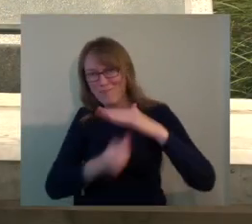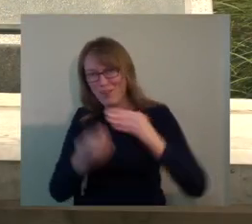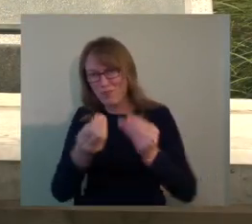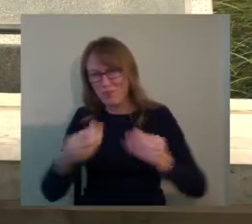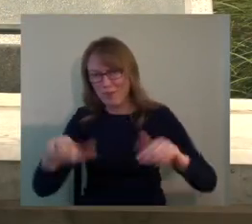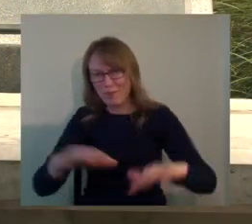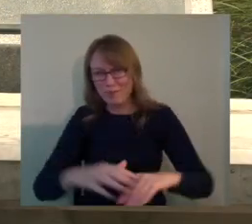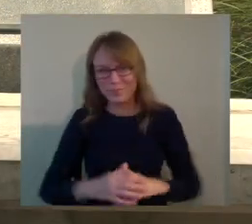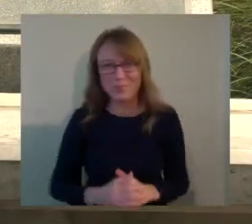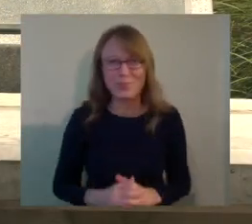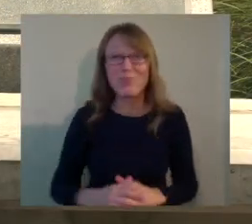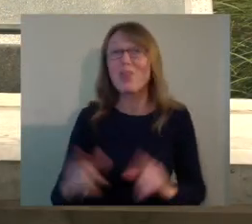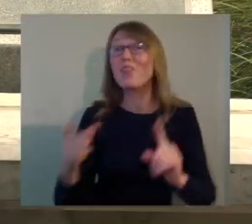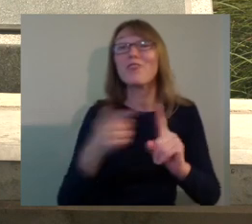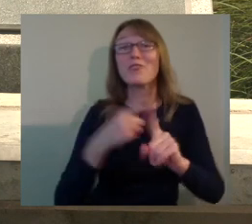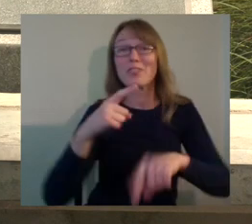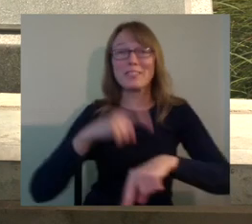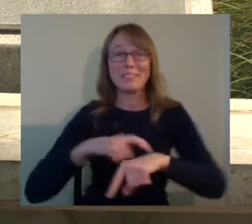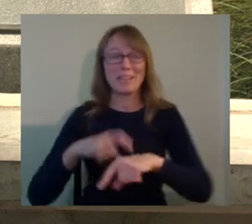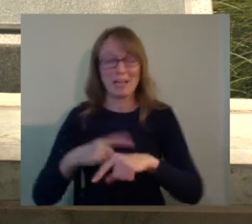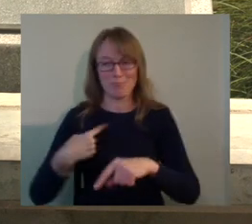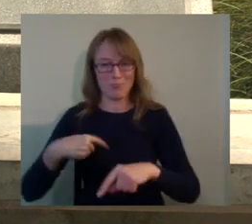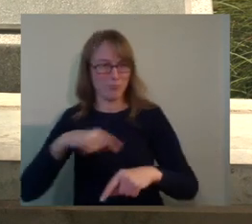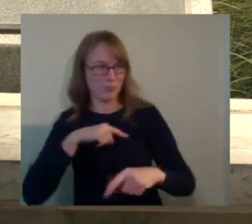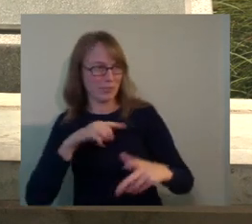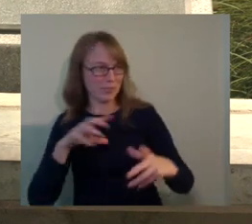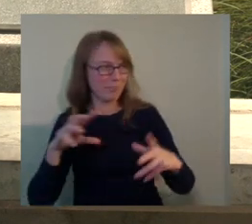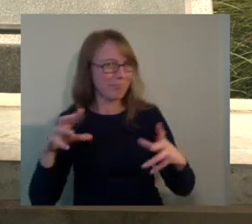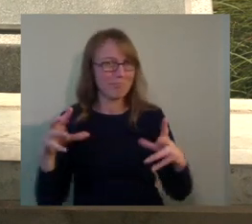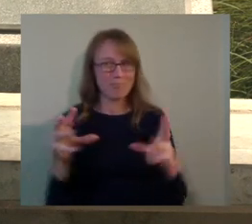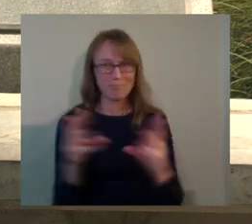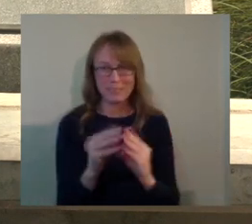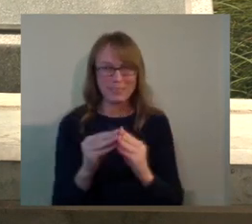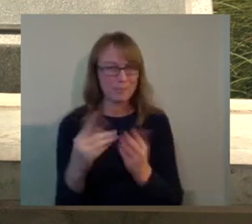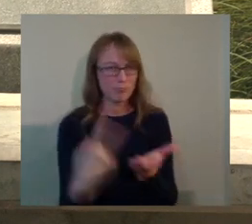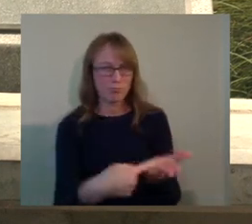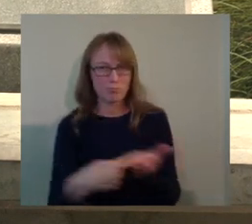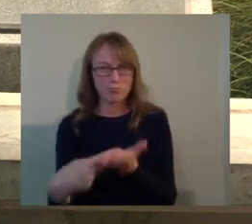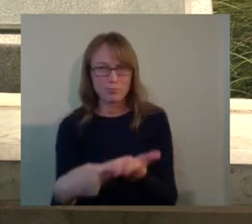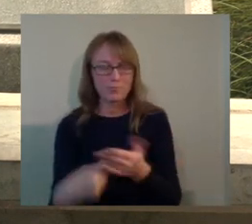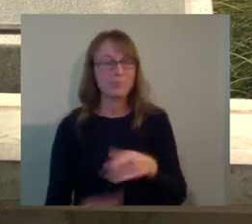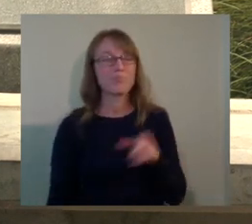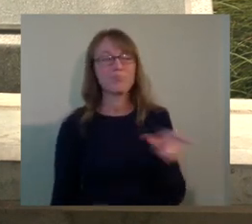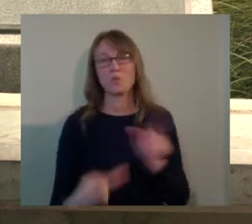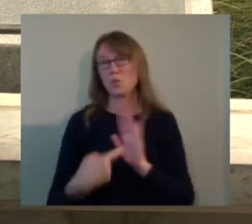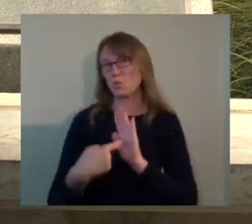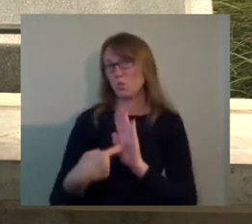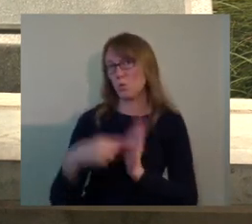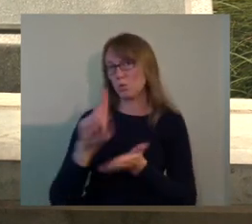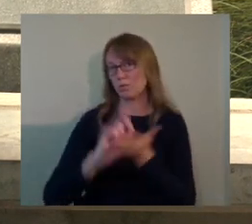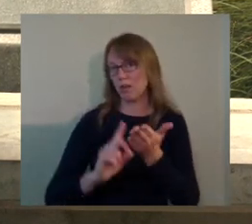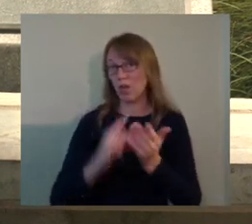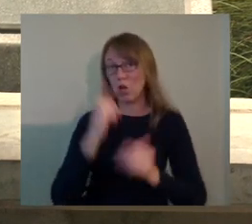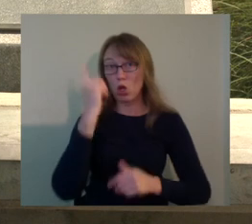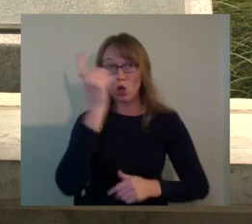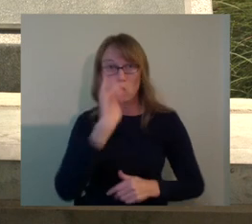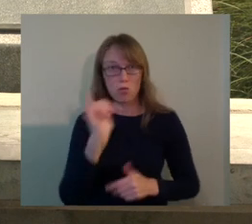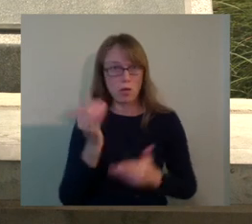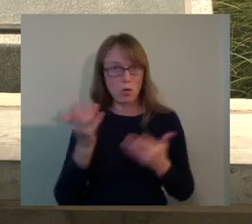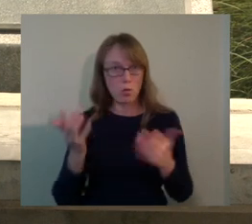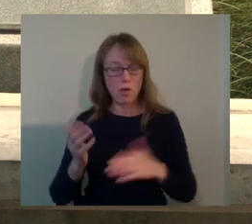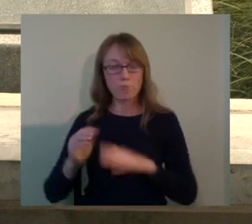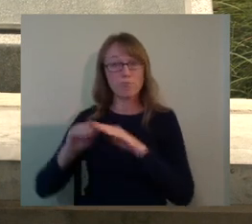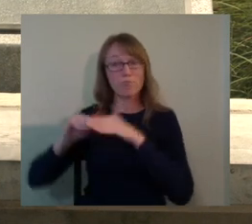designers, they showed us a design for the entrance. And the plan for the entrance was to walk down this hill,